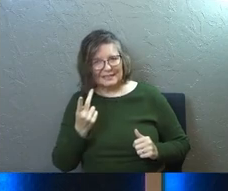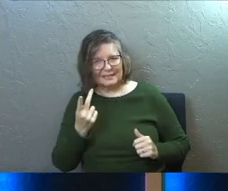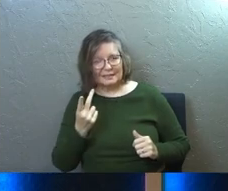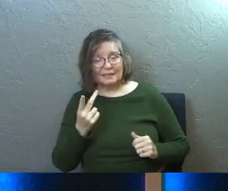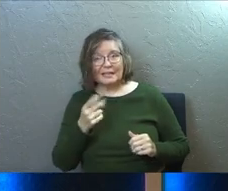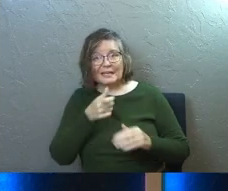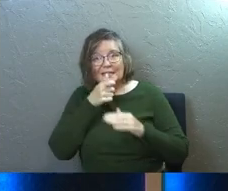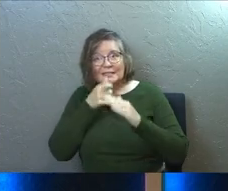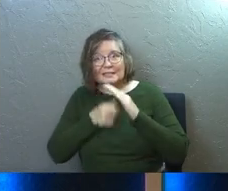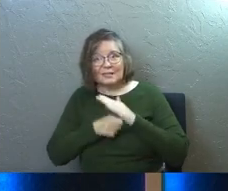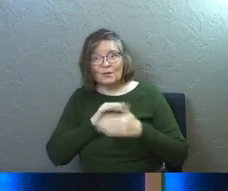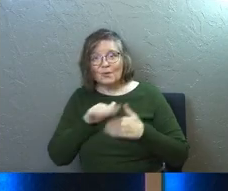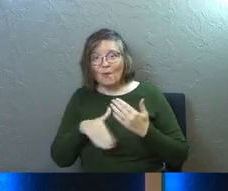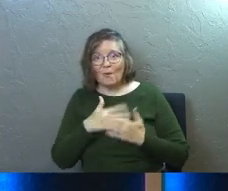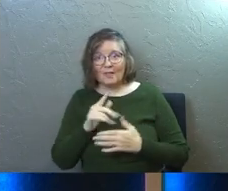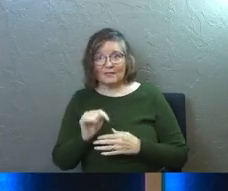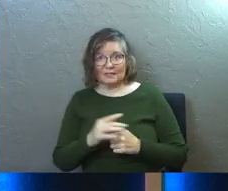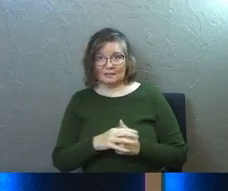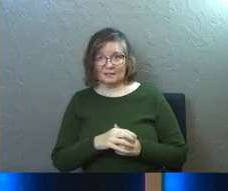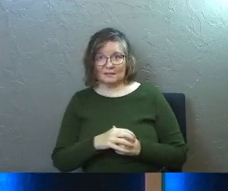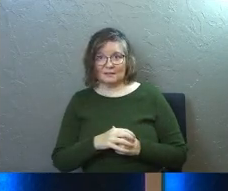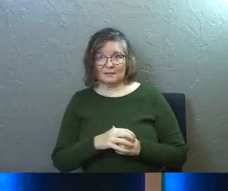It's the secret to all of it, guys.